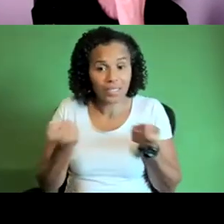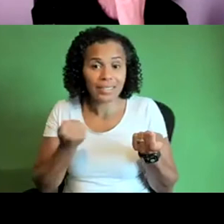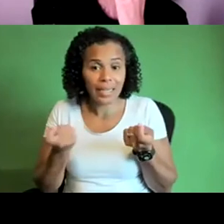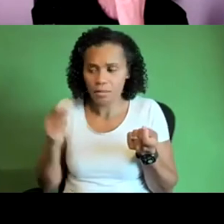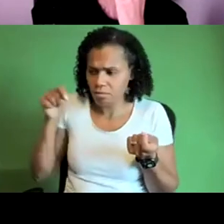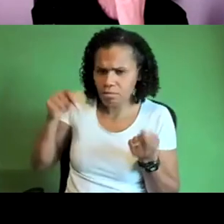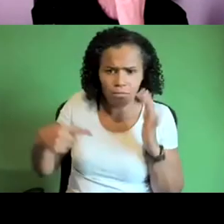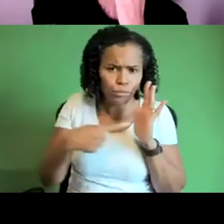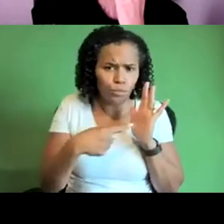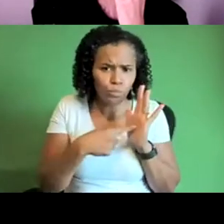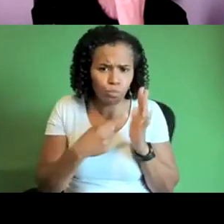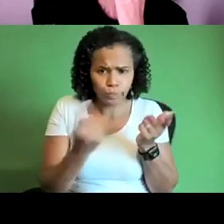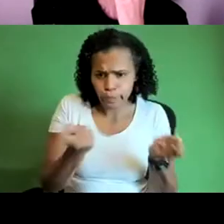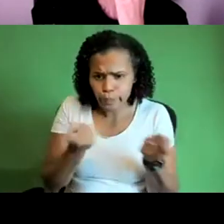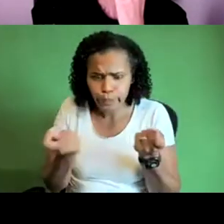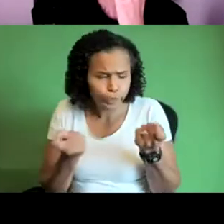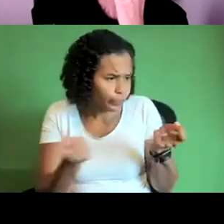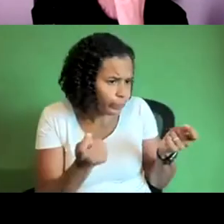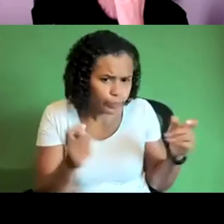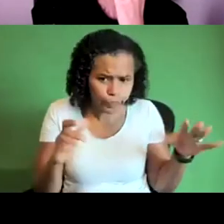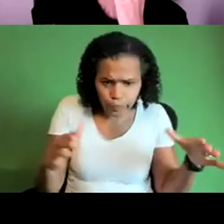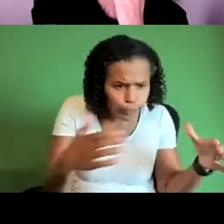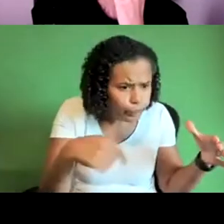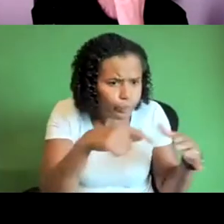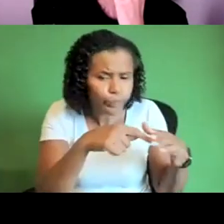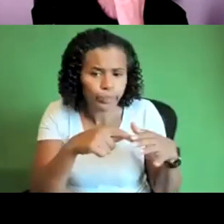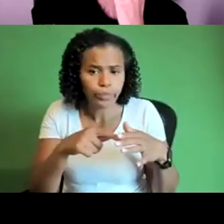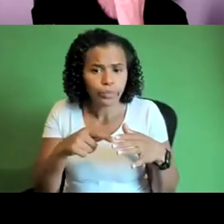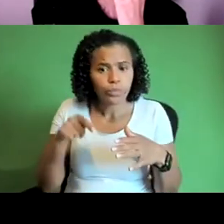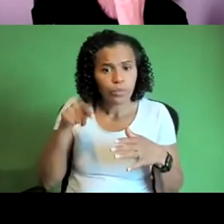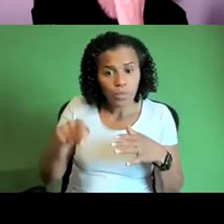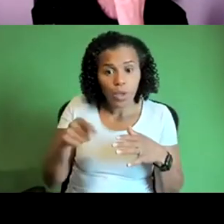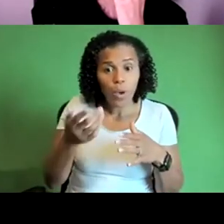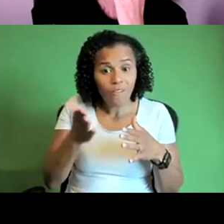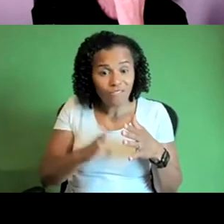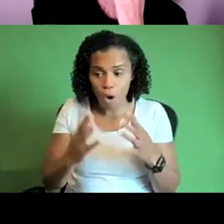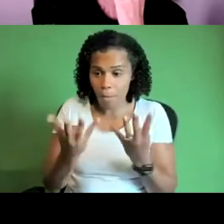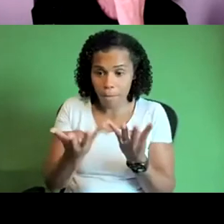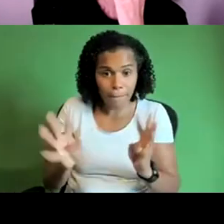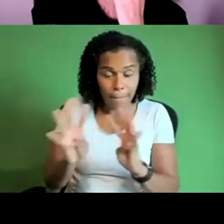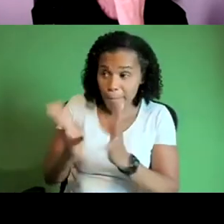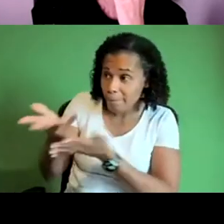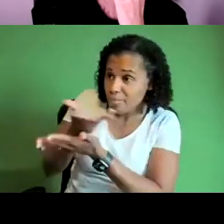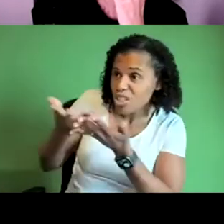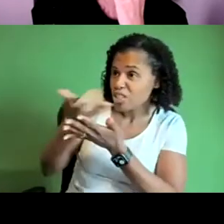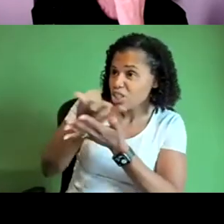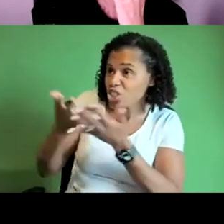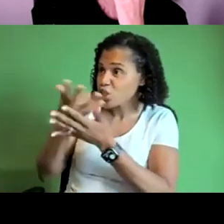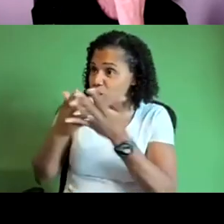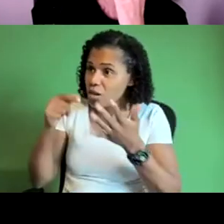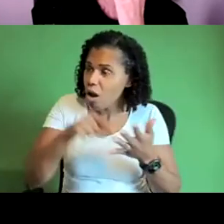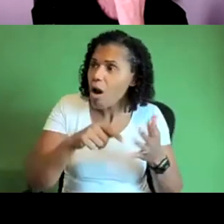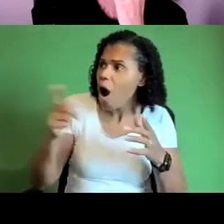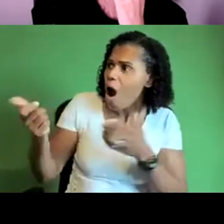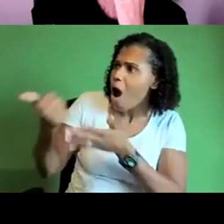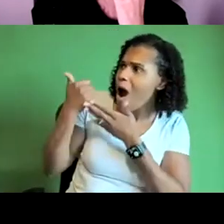the work kind of exists in these conversations that are formed through the creation of work and actually doesn't really exist outside of that and what